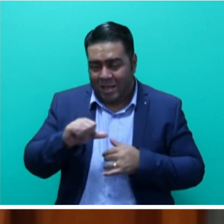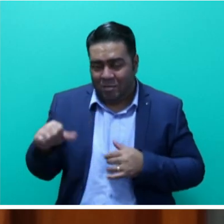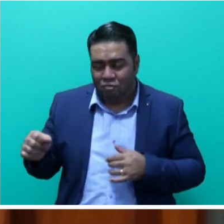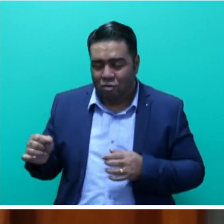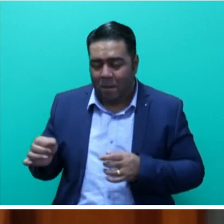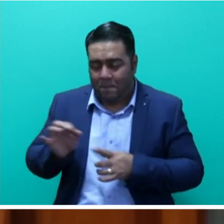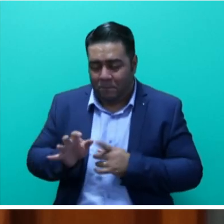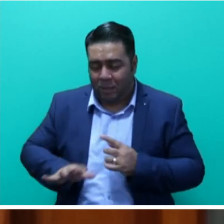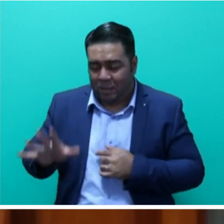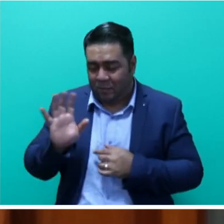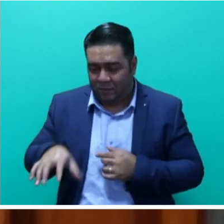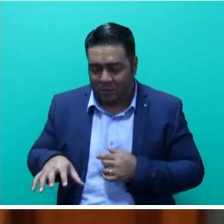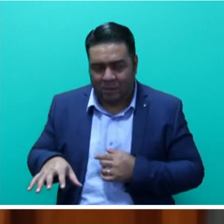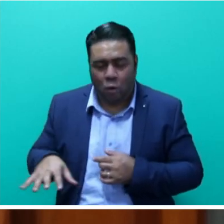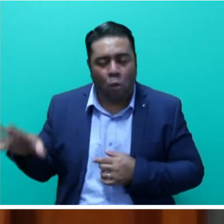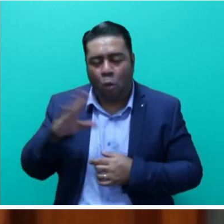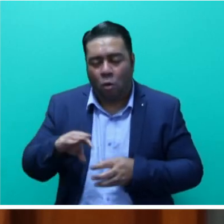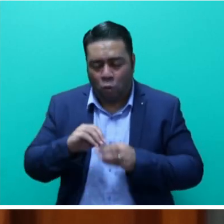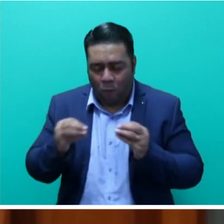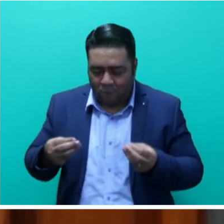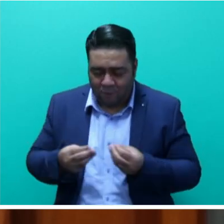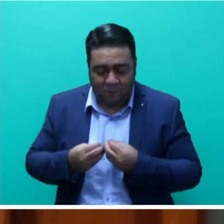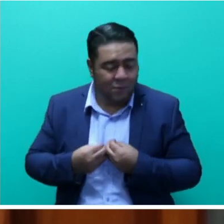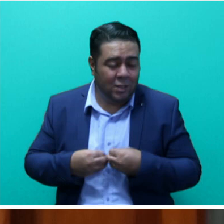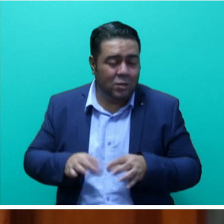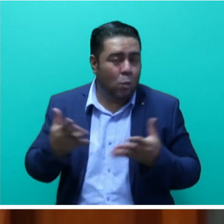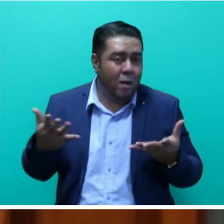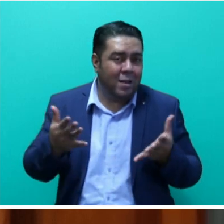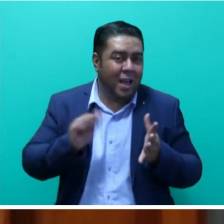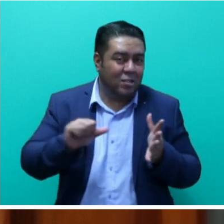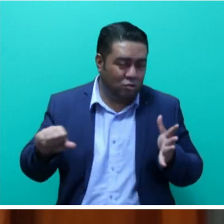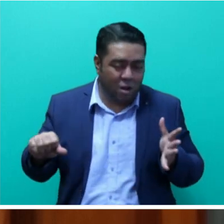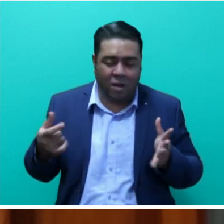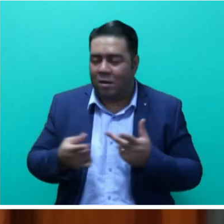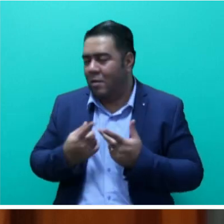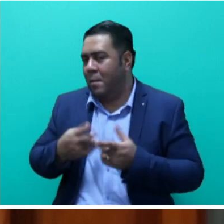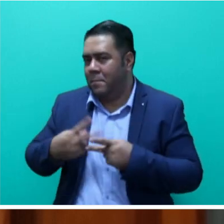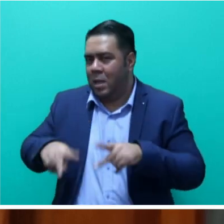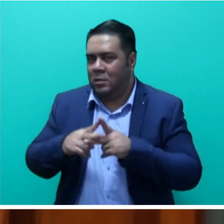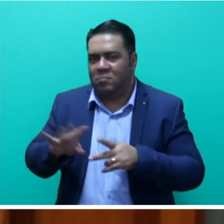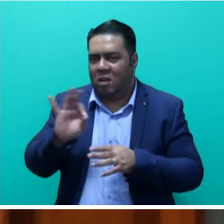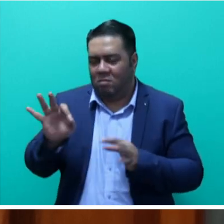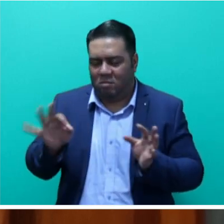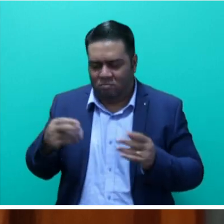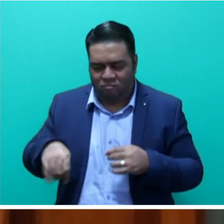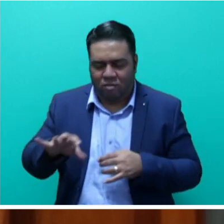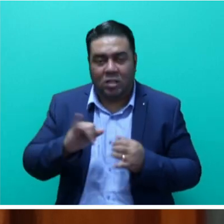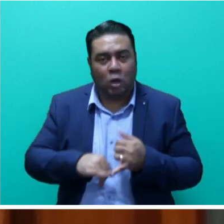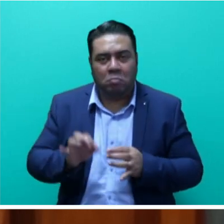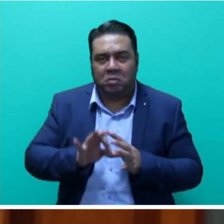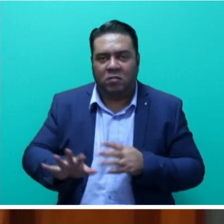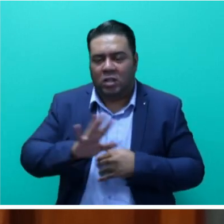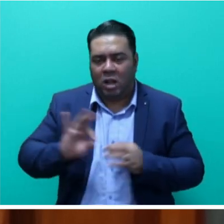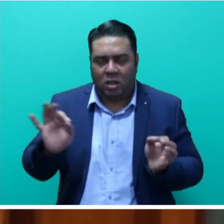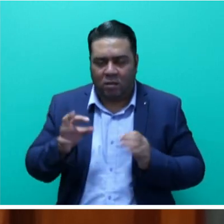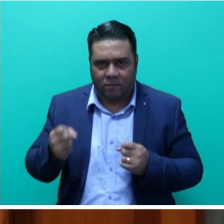region, all their offices are in Asia and have really advanced the cooperative movements in those areas and we feel that